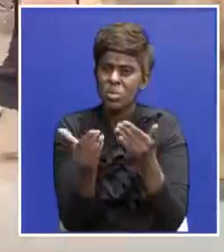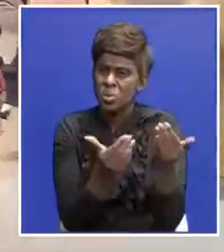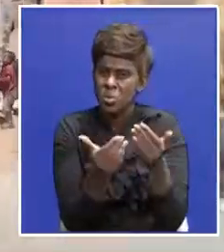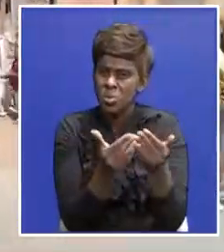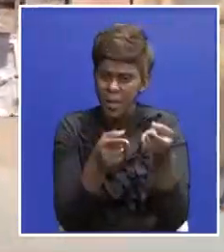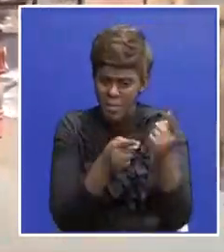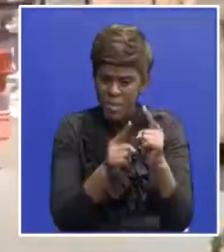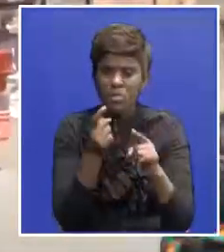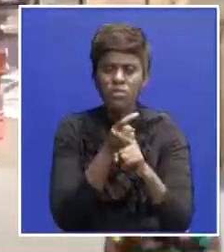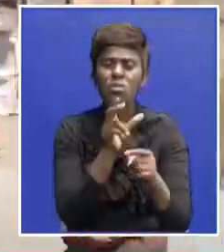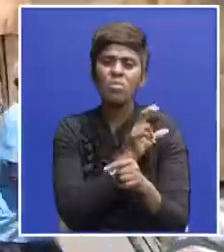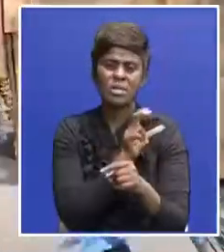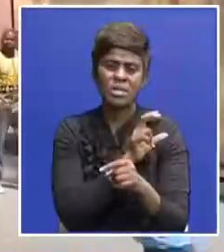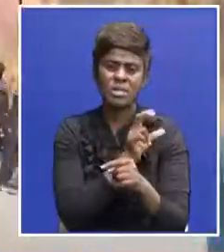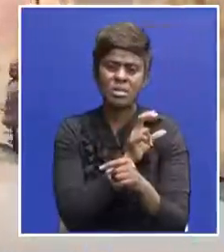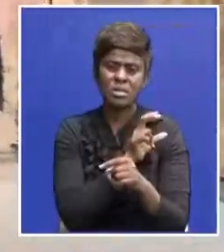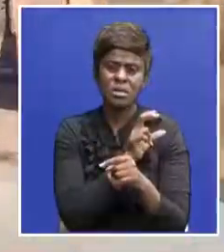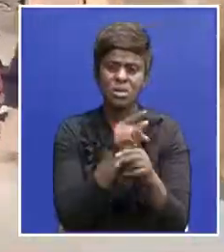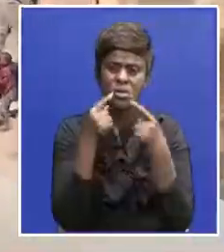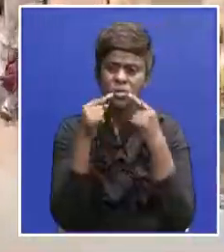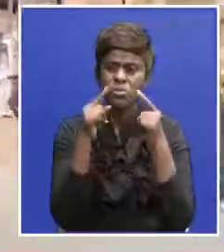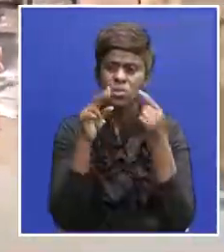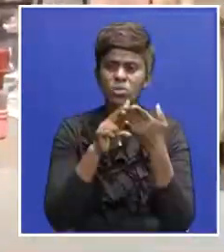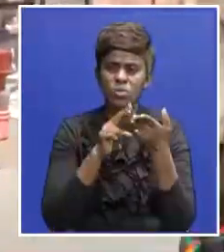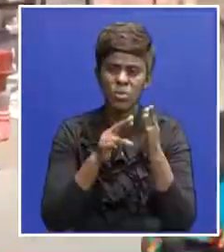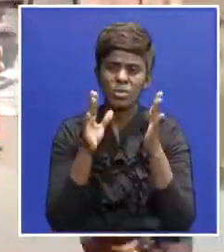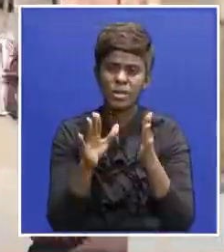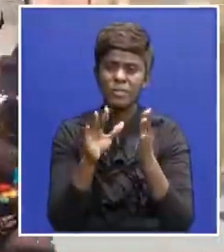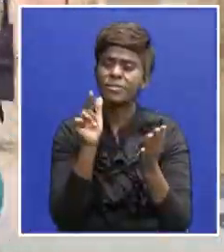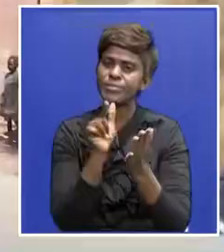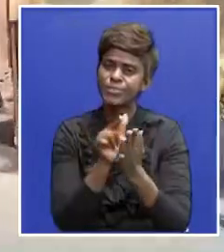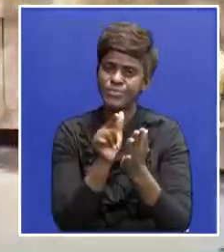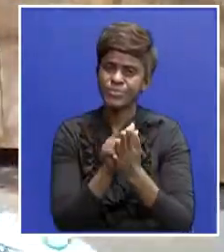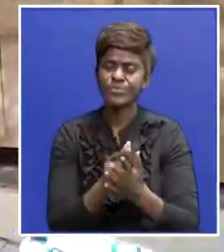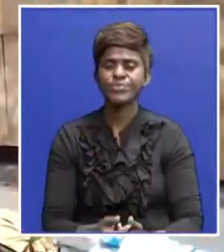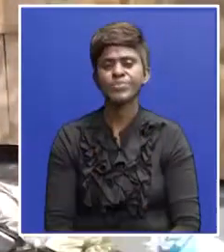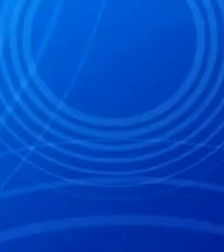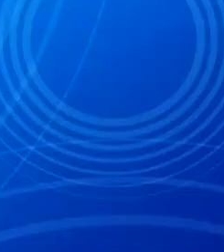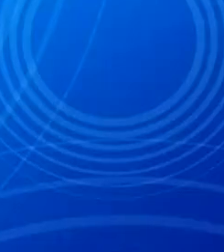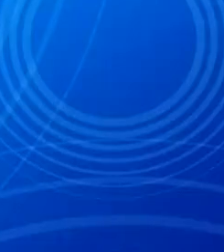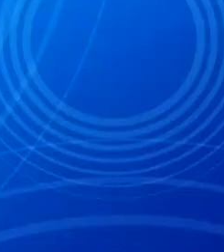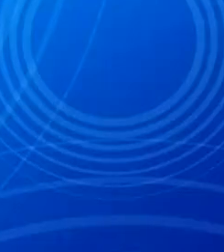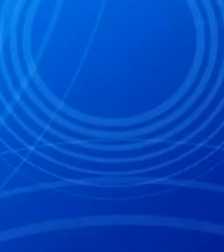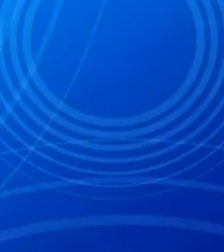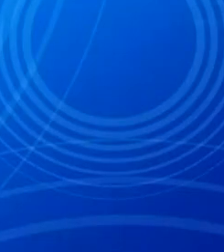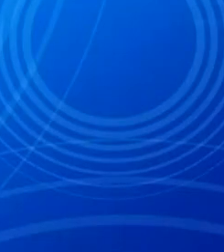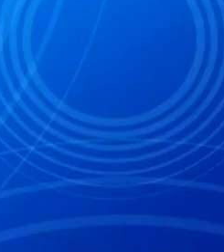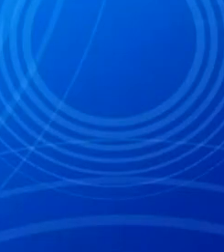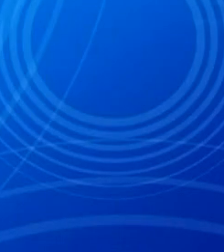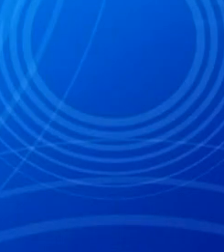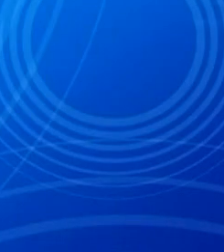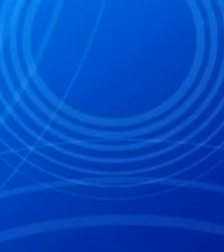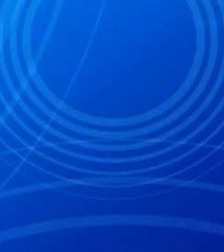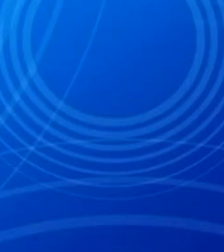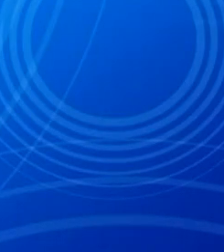since been picked by police a friend should was NBC News Lusaka thank you so much for